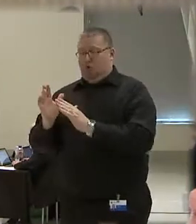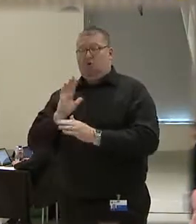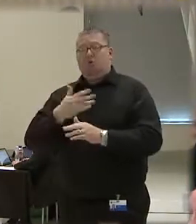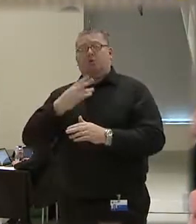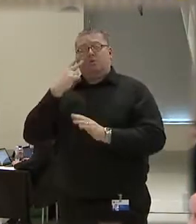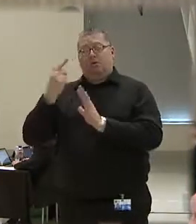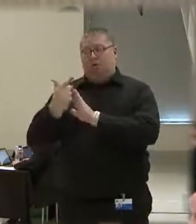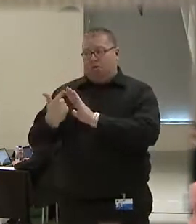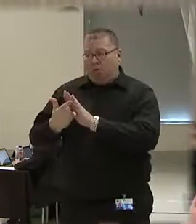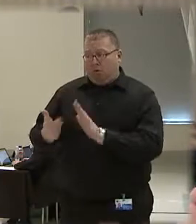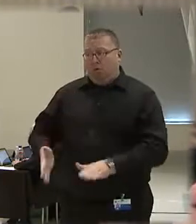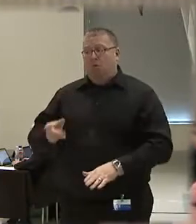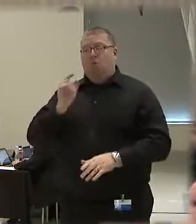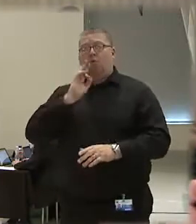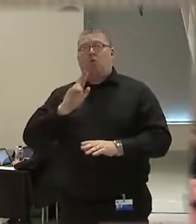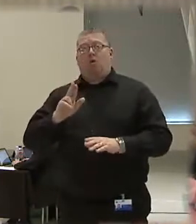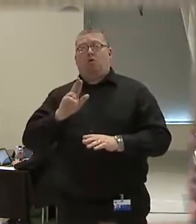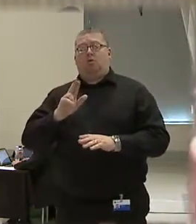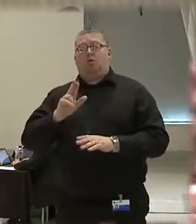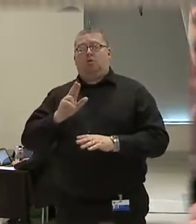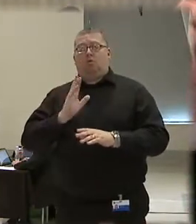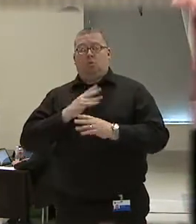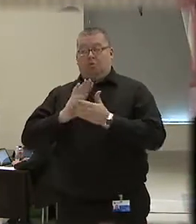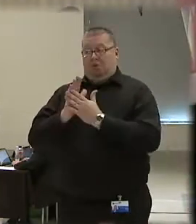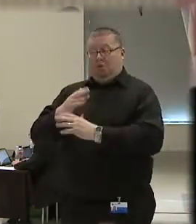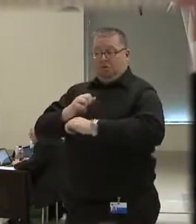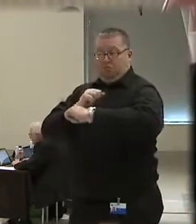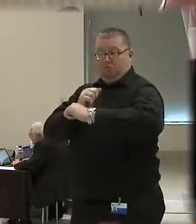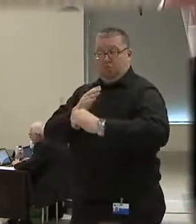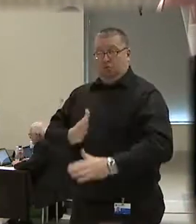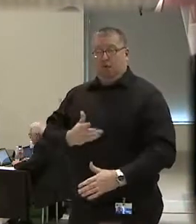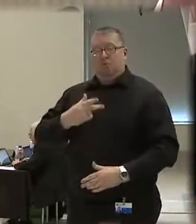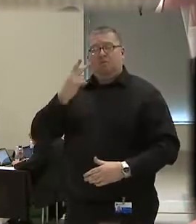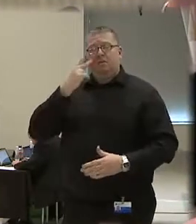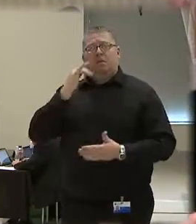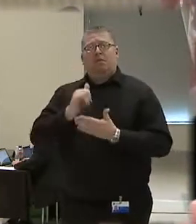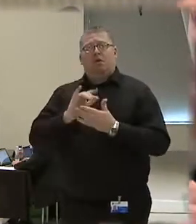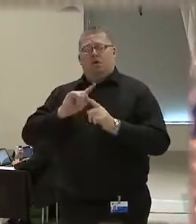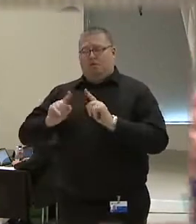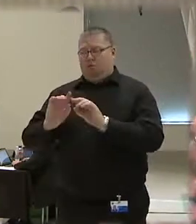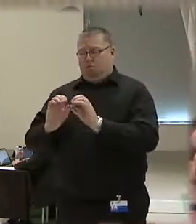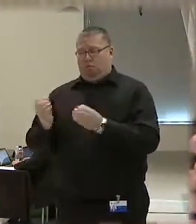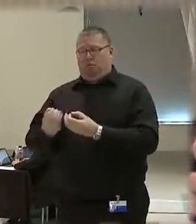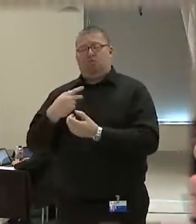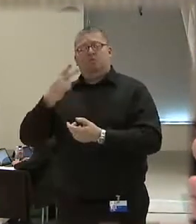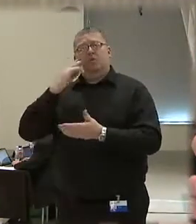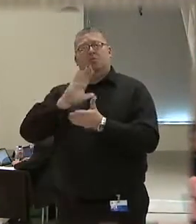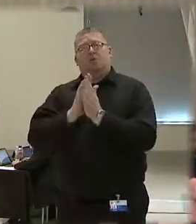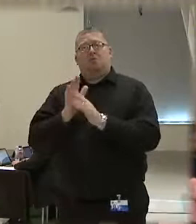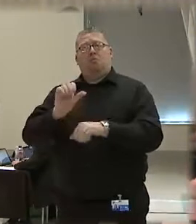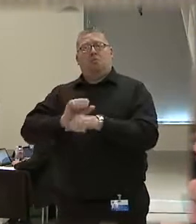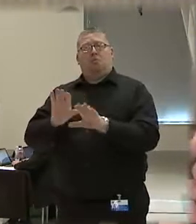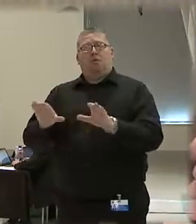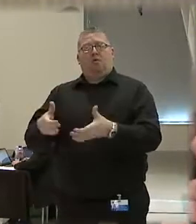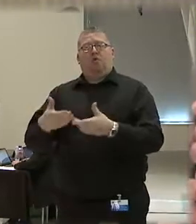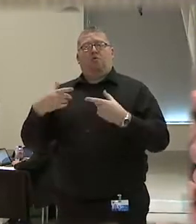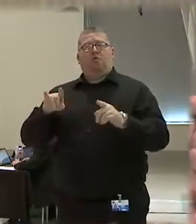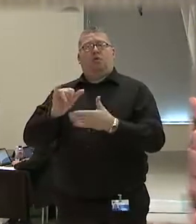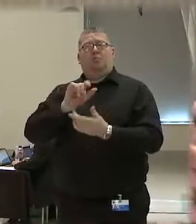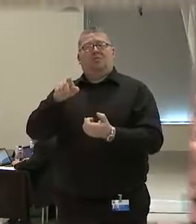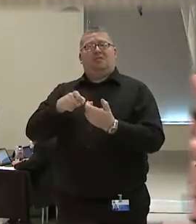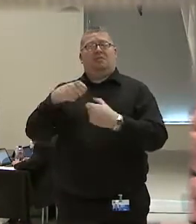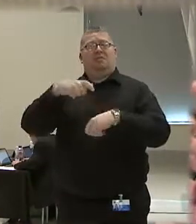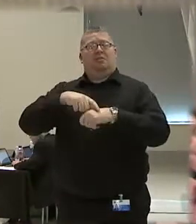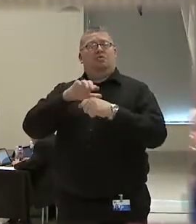warriors or guardians? Many of us knew the answer, yet how does an organization convince its workforce during a particular time of